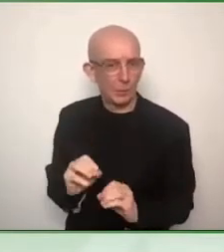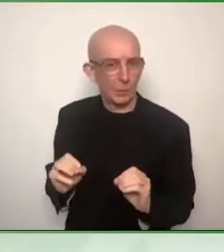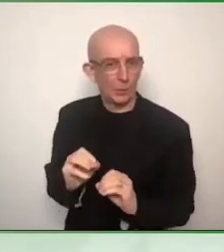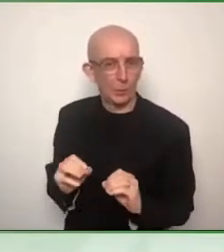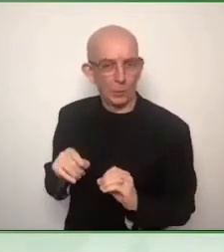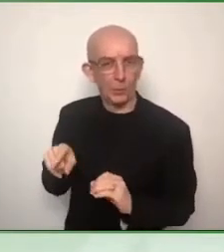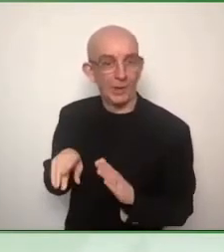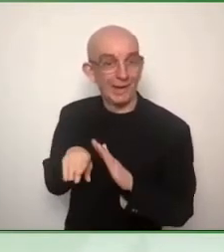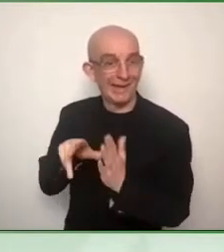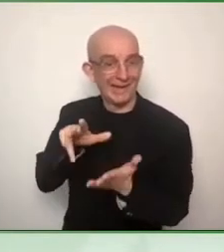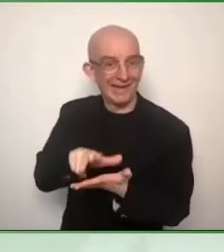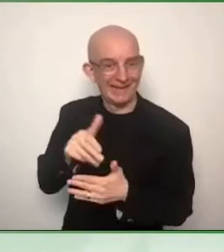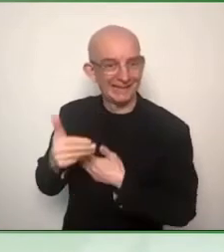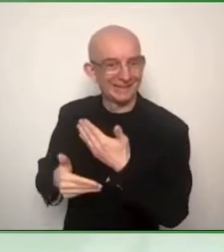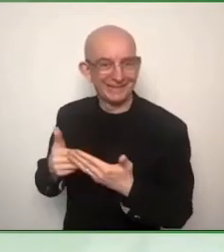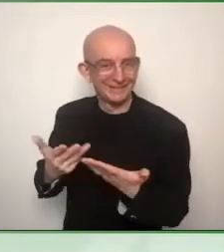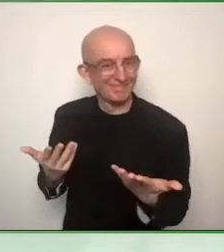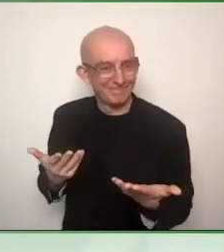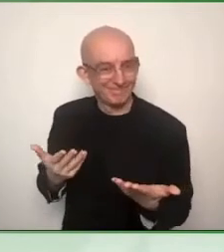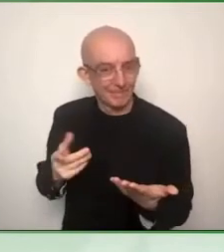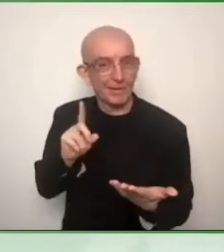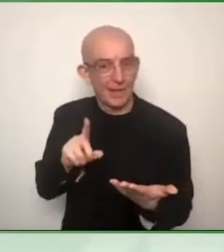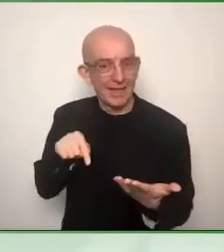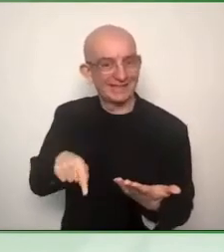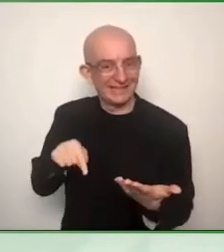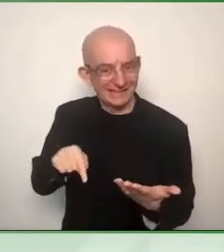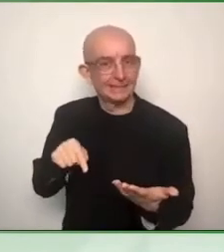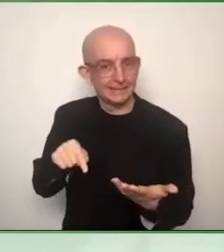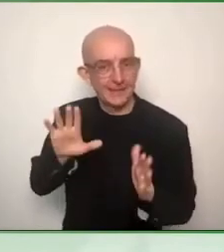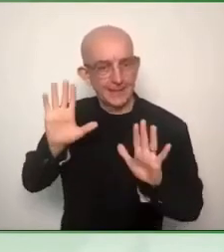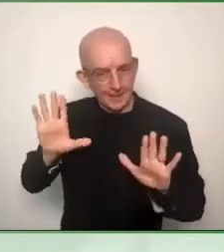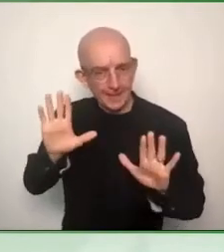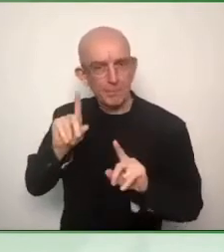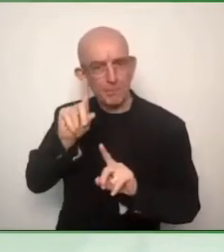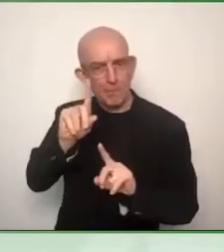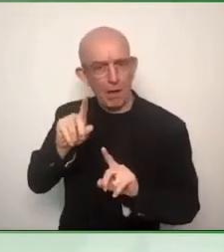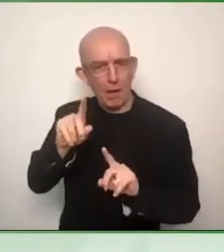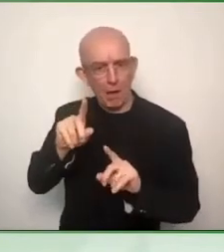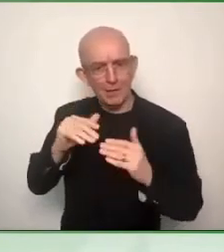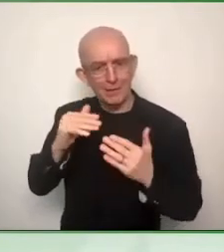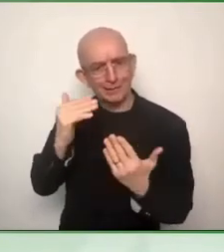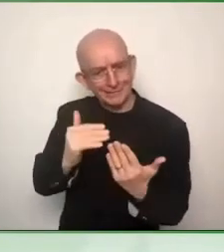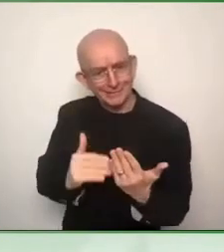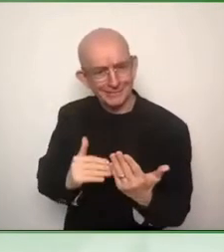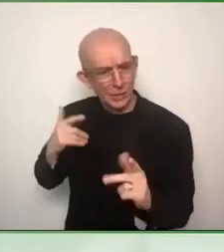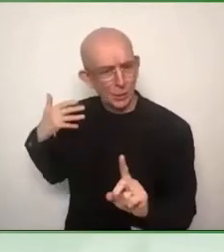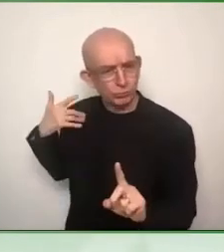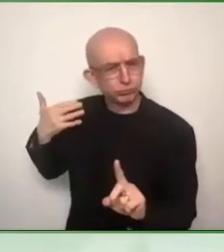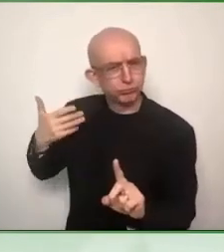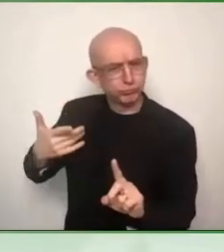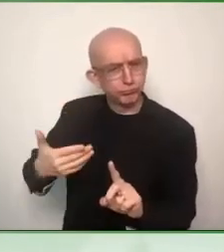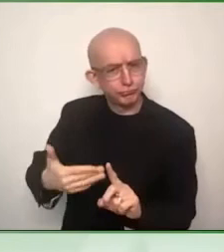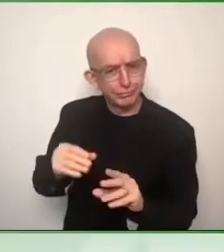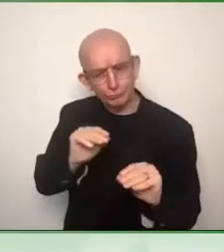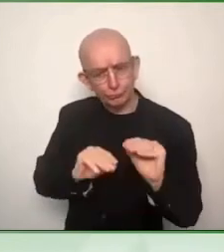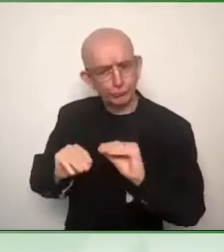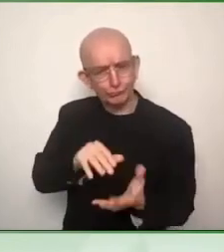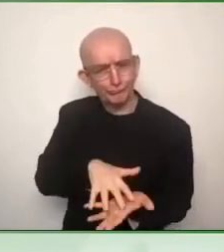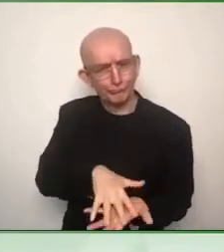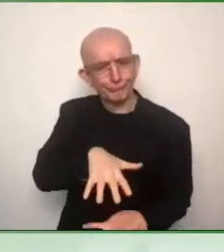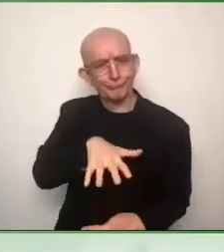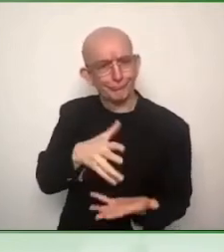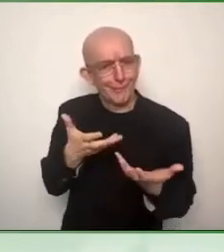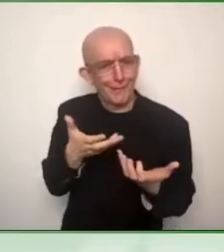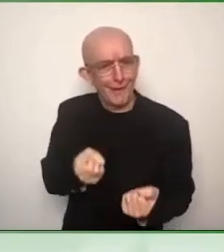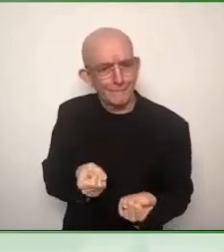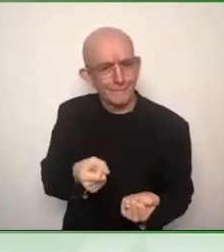mandate many years ago of the European Commission. This is a standard in the area of ICT accessibility. We have another standard that